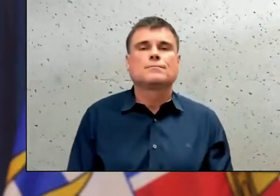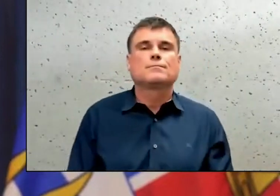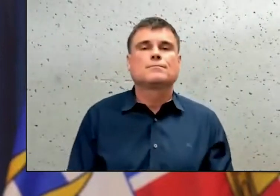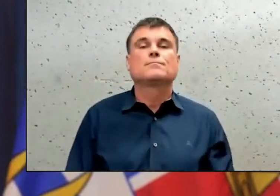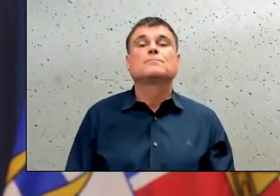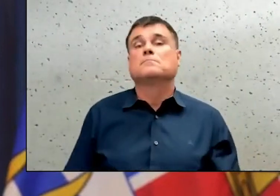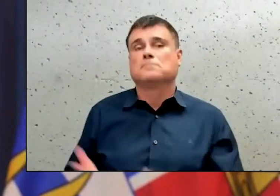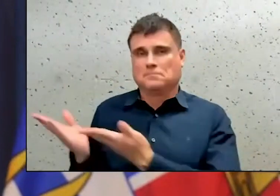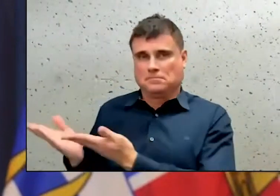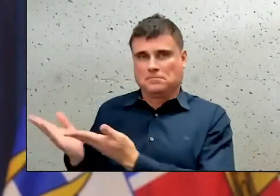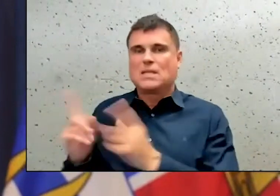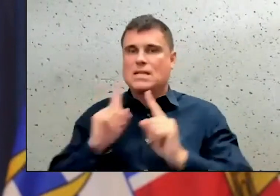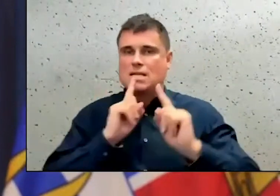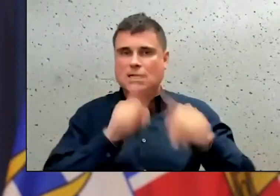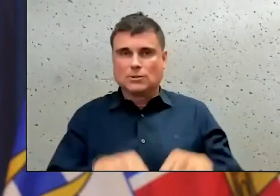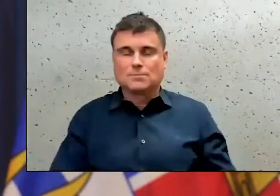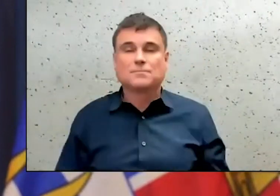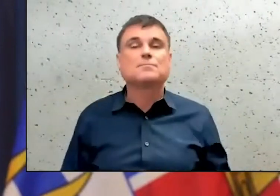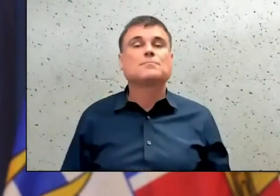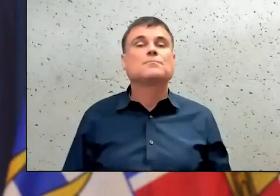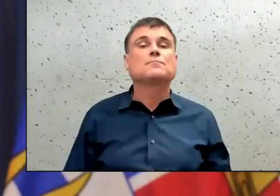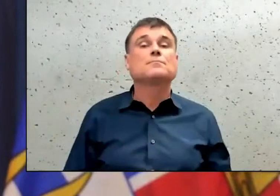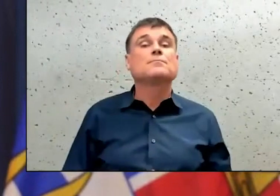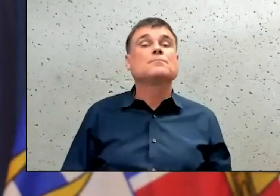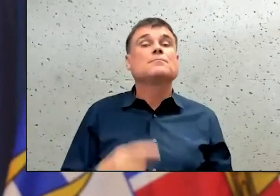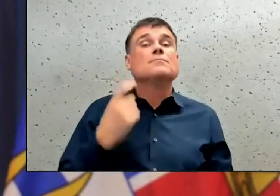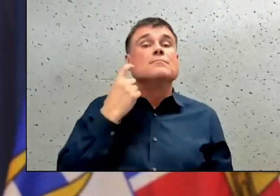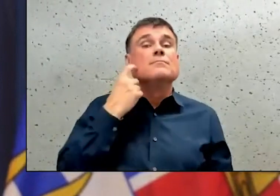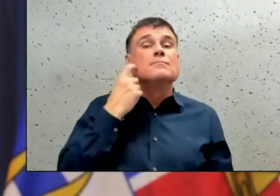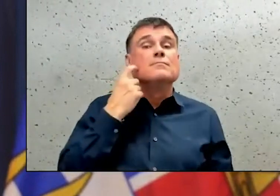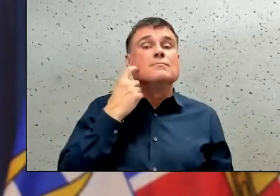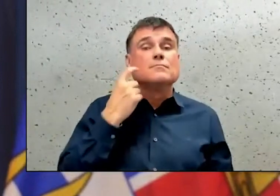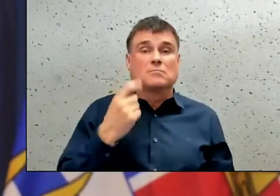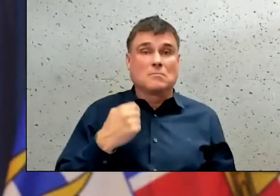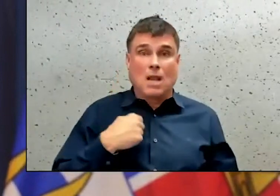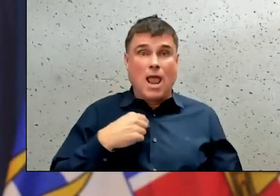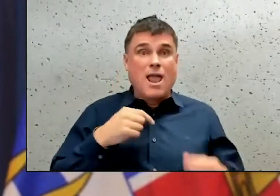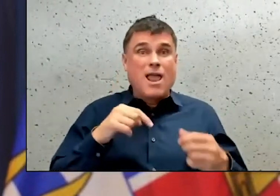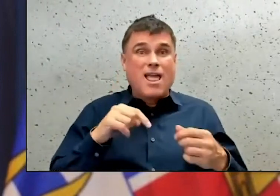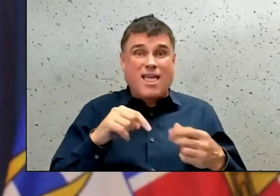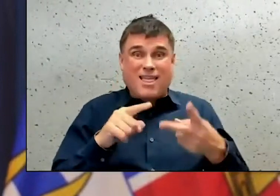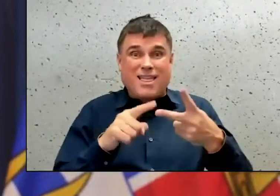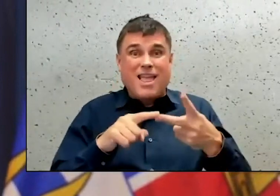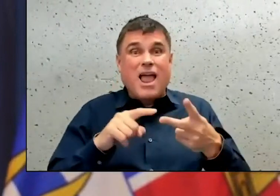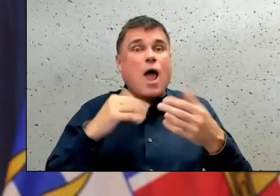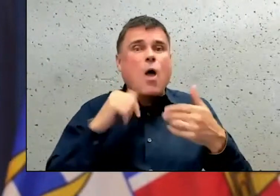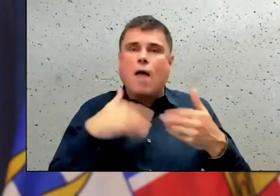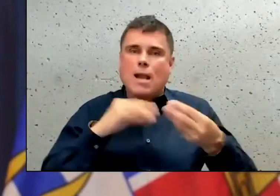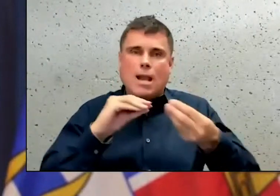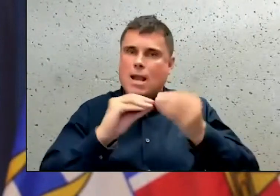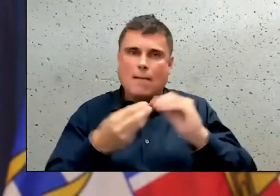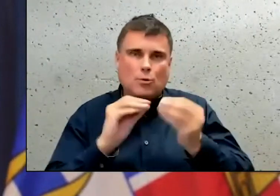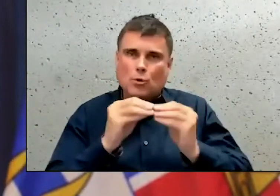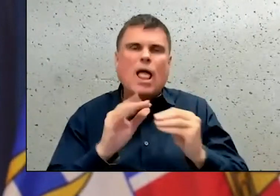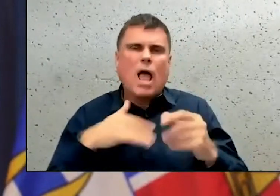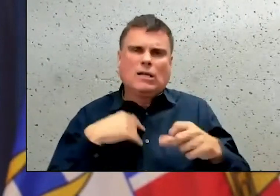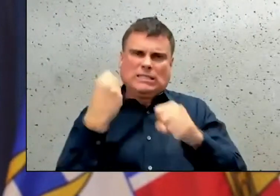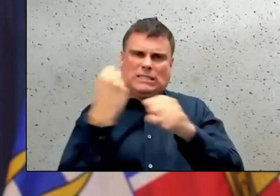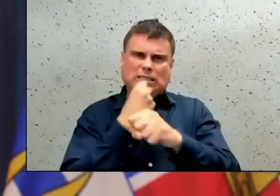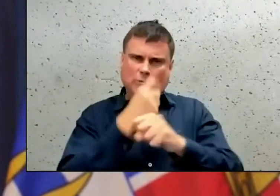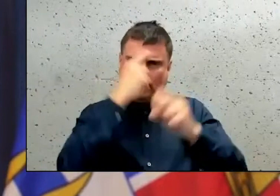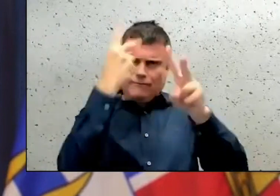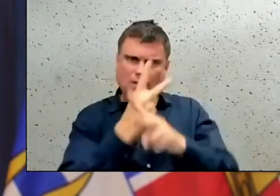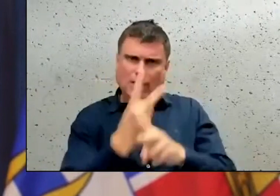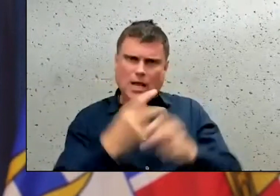I don't have the number off the top of my head. It is part of the data that we present in the BCCDC